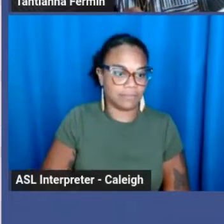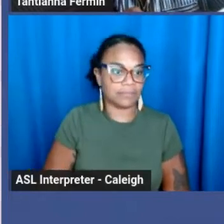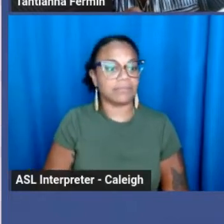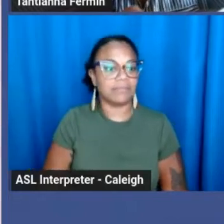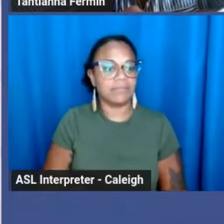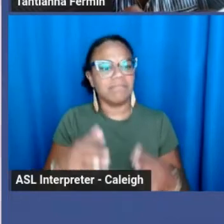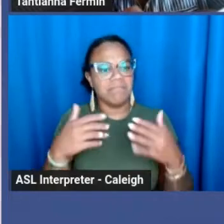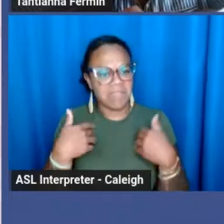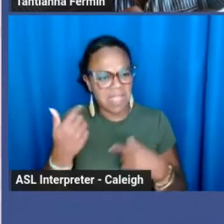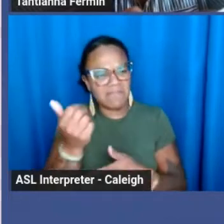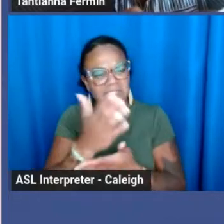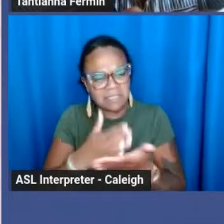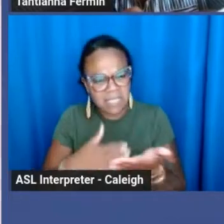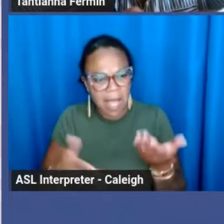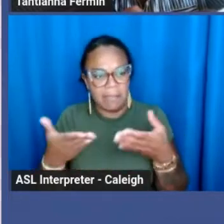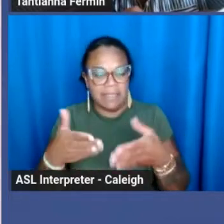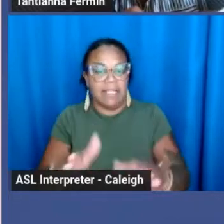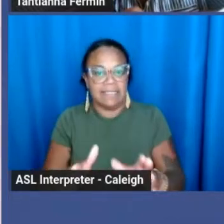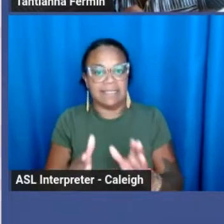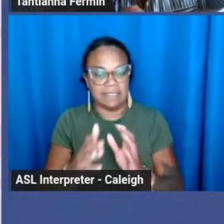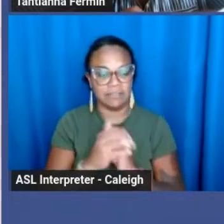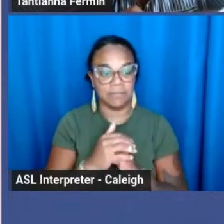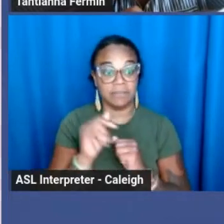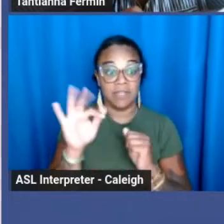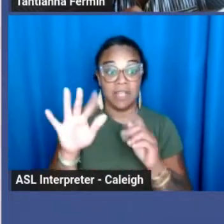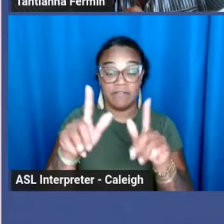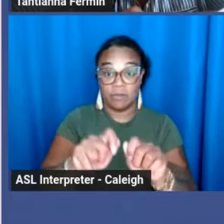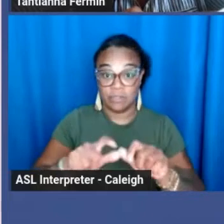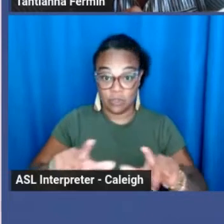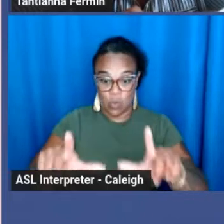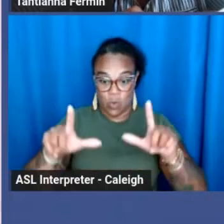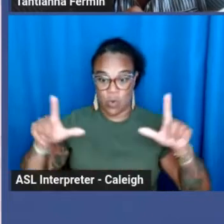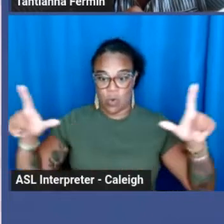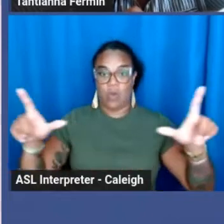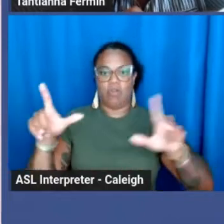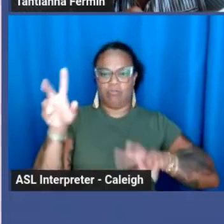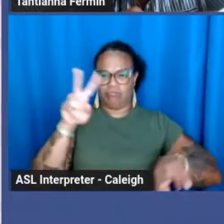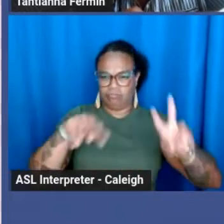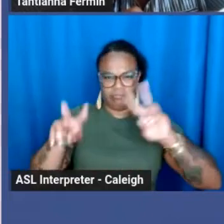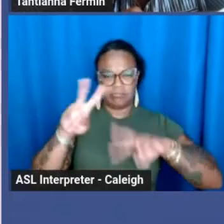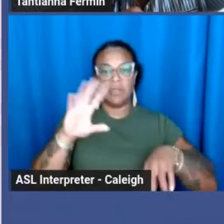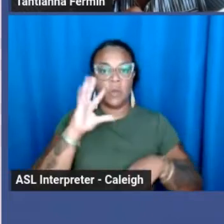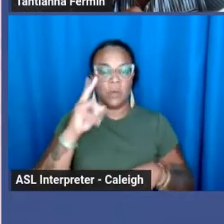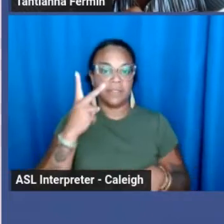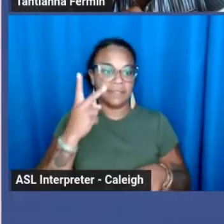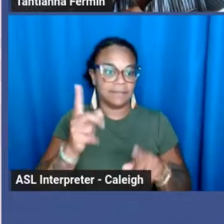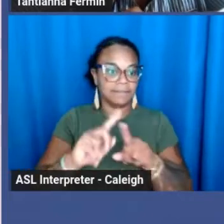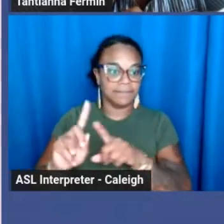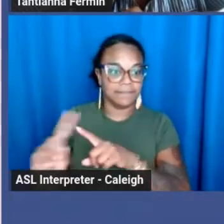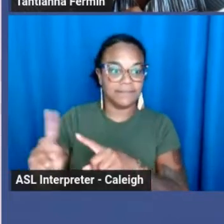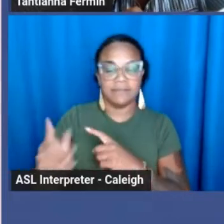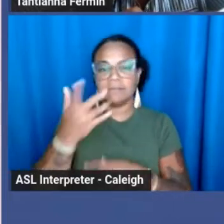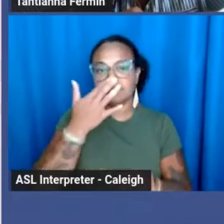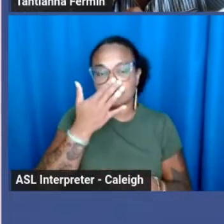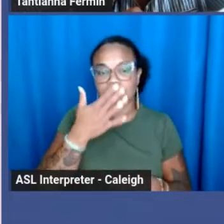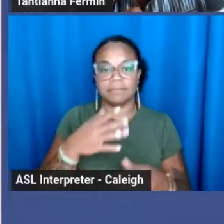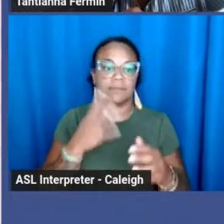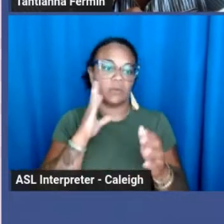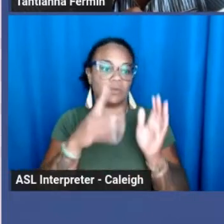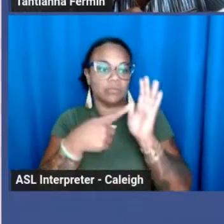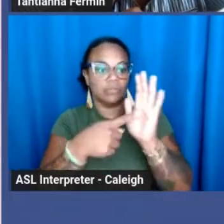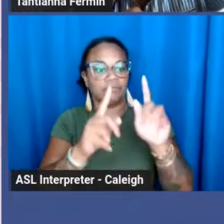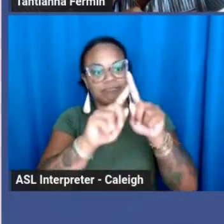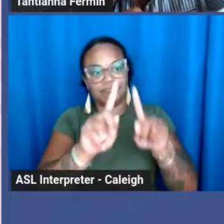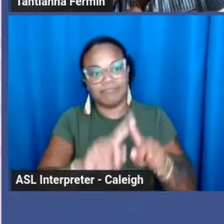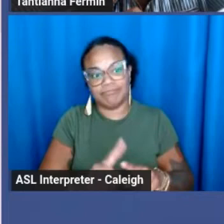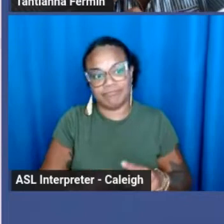If you zoom in and study this map, you will see the different shades at the bottom, which will tell you the different